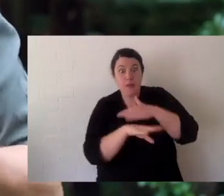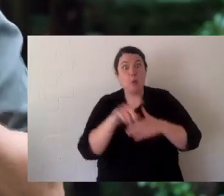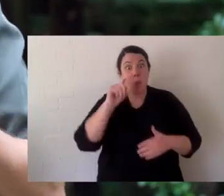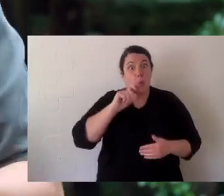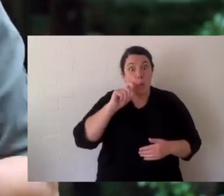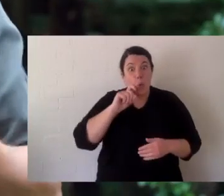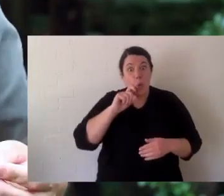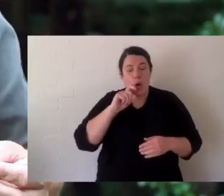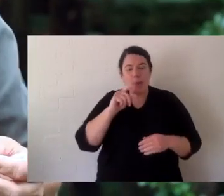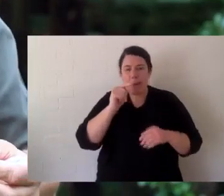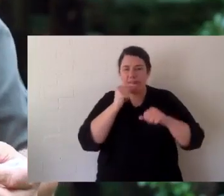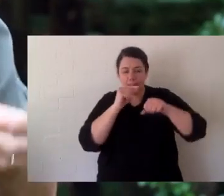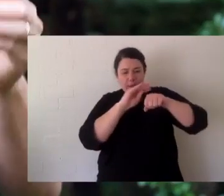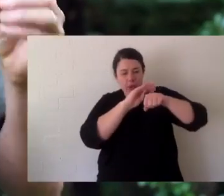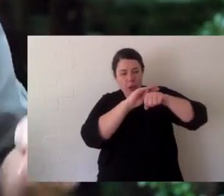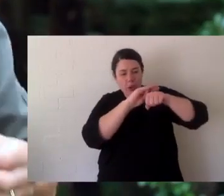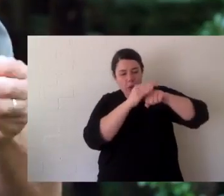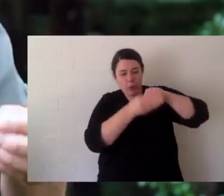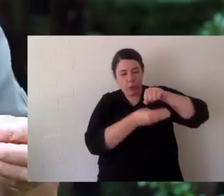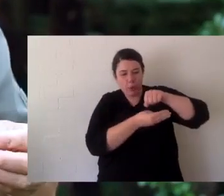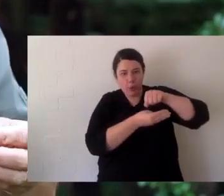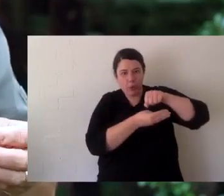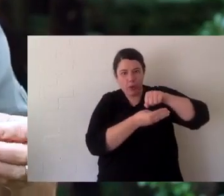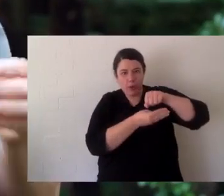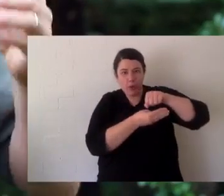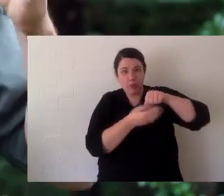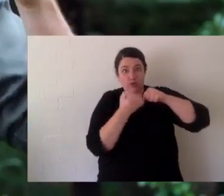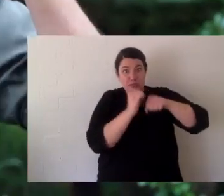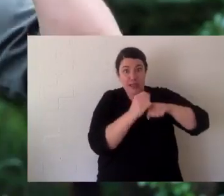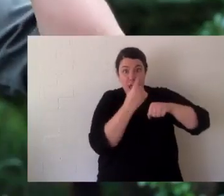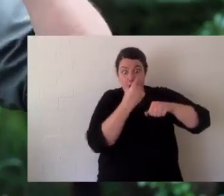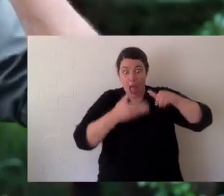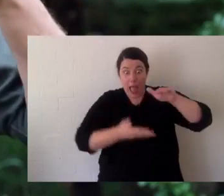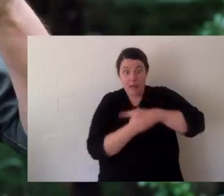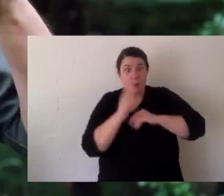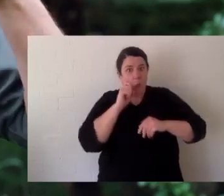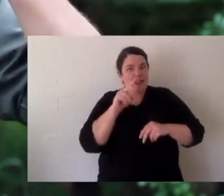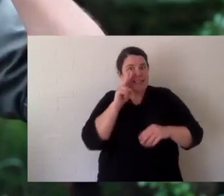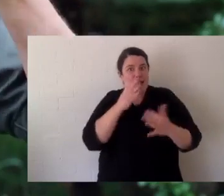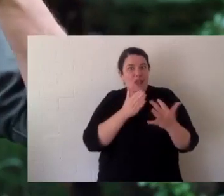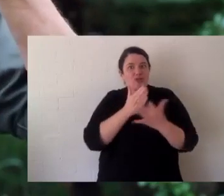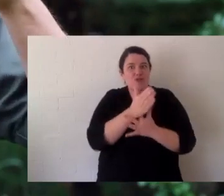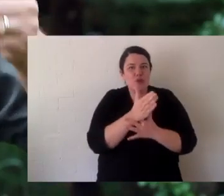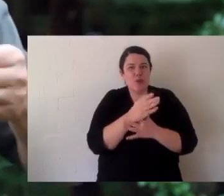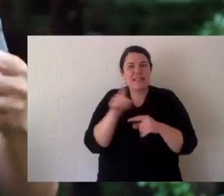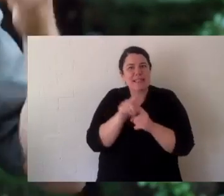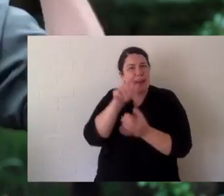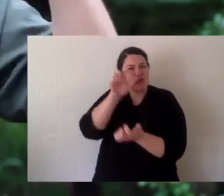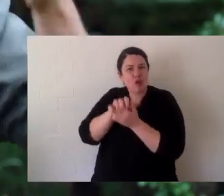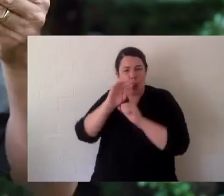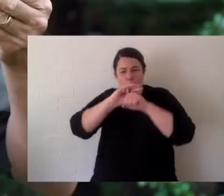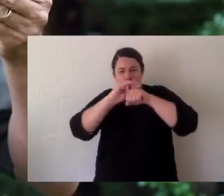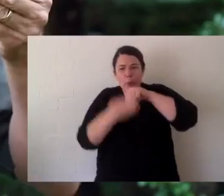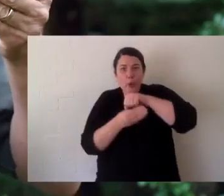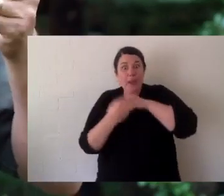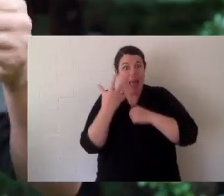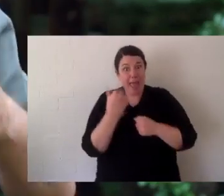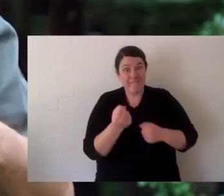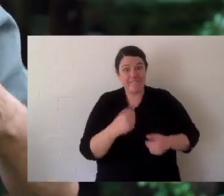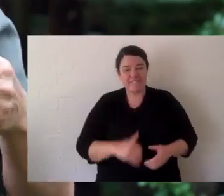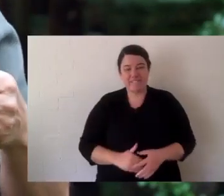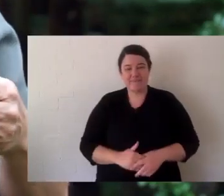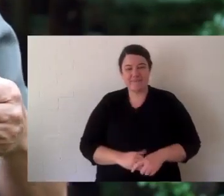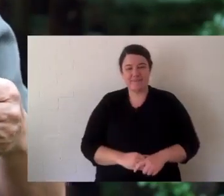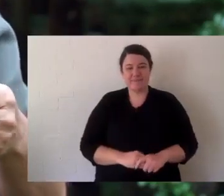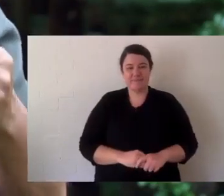their eyesight is quite good. They can see underwater and they've got a little sheath, a little eyelid that comes down so it protects their eye